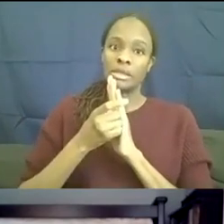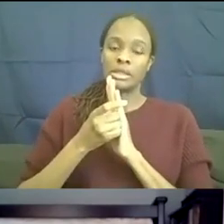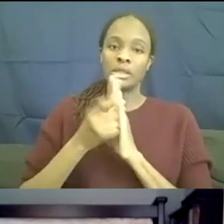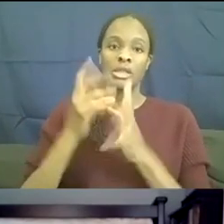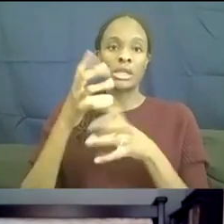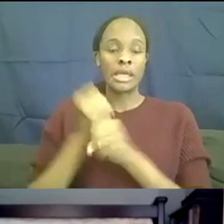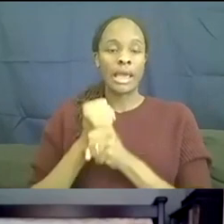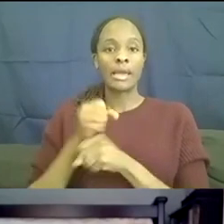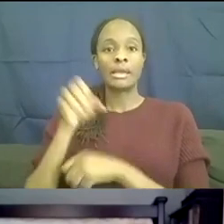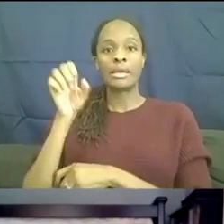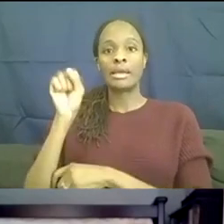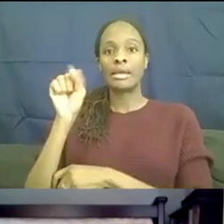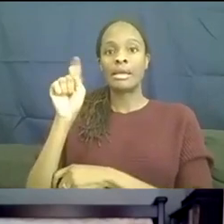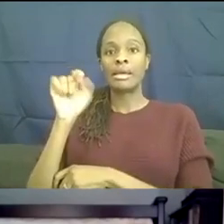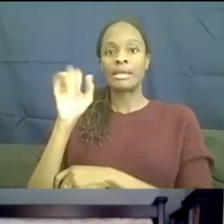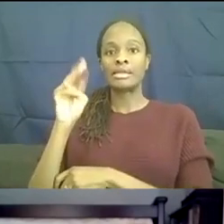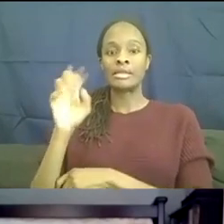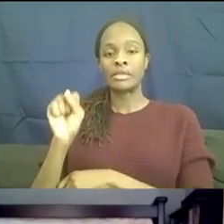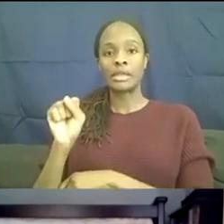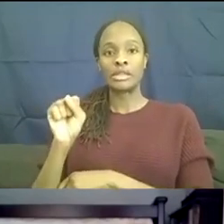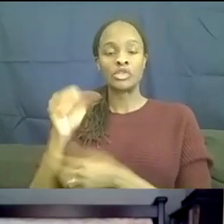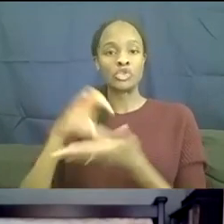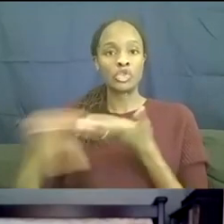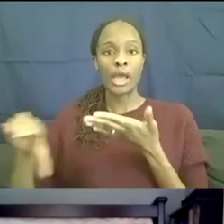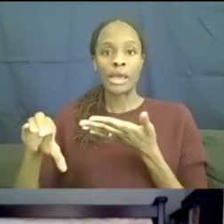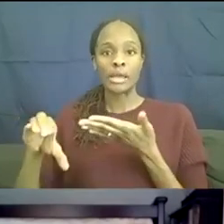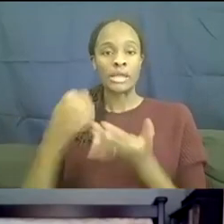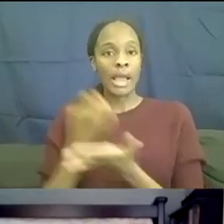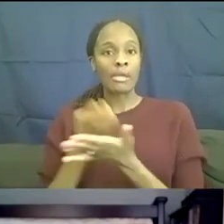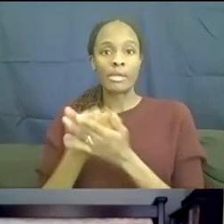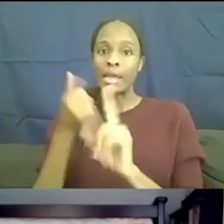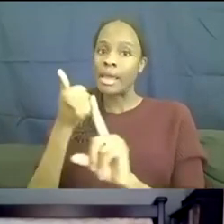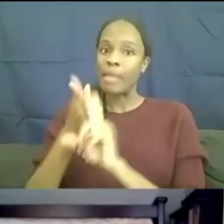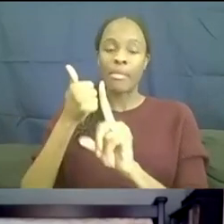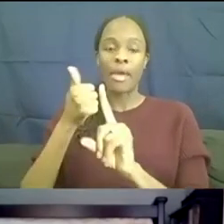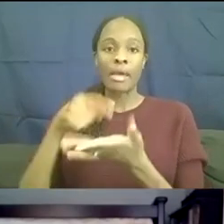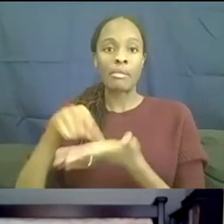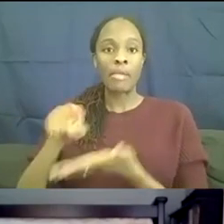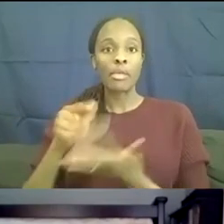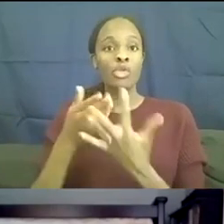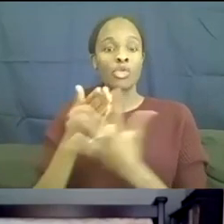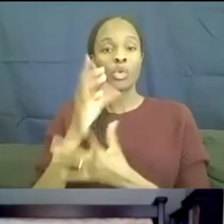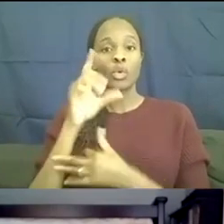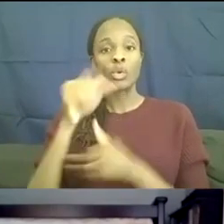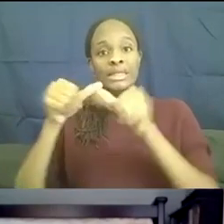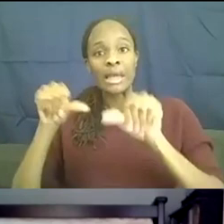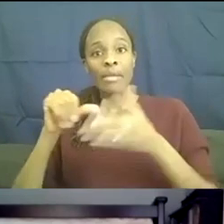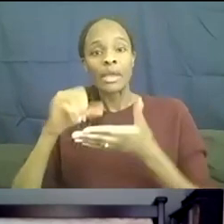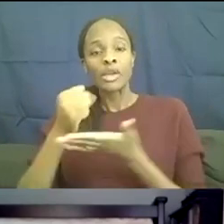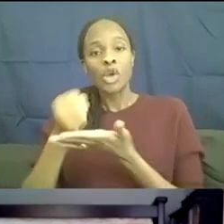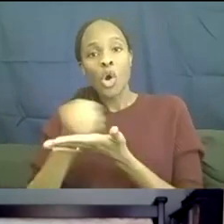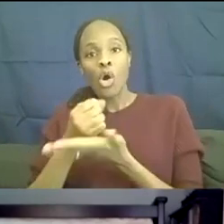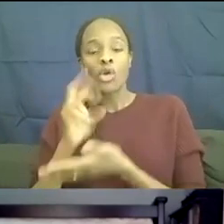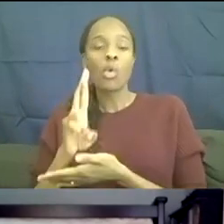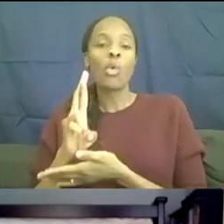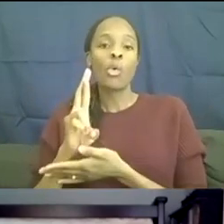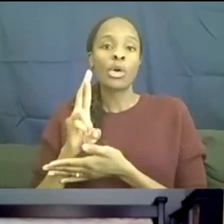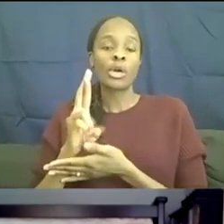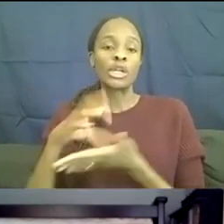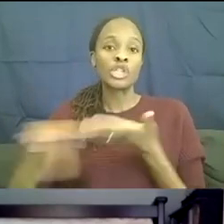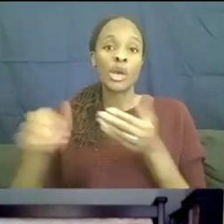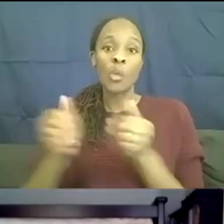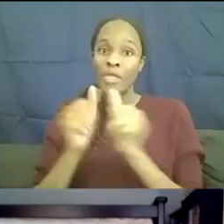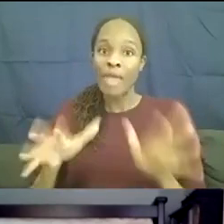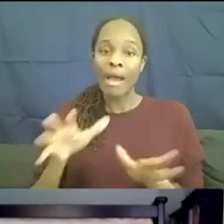stimulus checks, their economic impact payments directly to their bank accounts by debit card or by check without filing a tax return. And